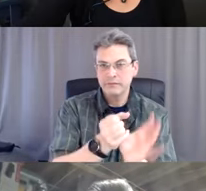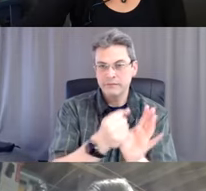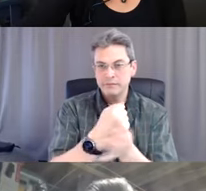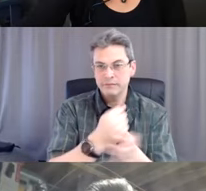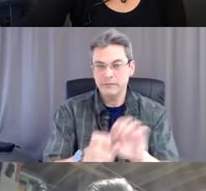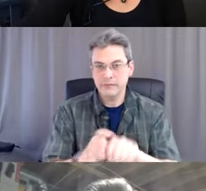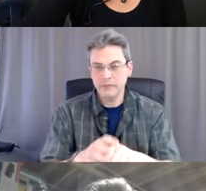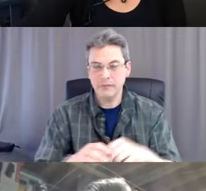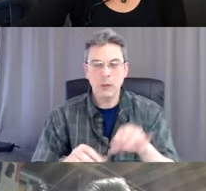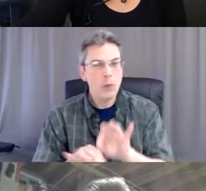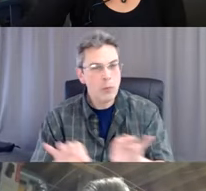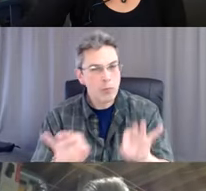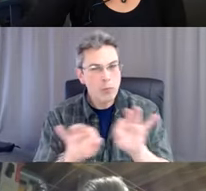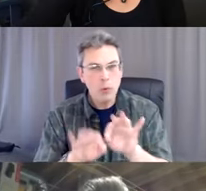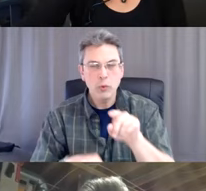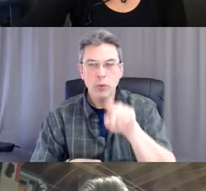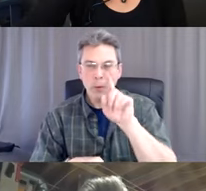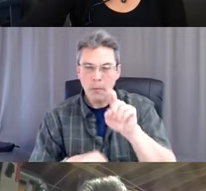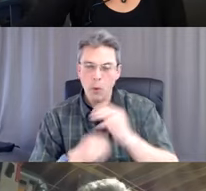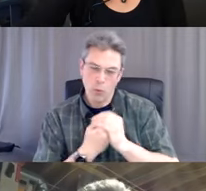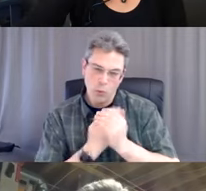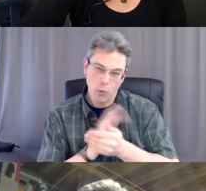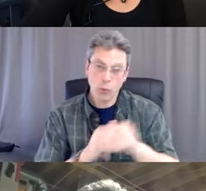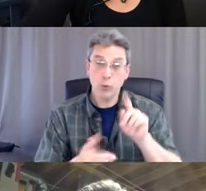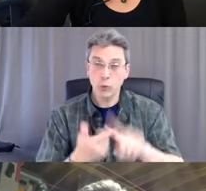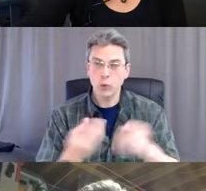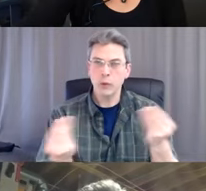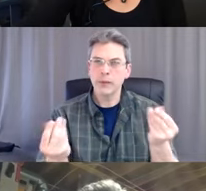have to wash your hands until they are completely dry.